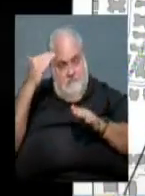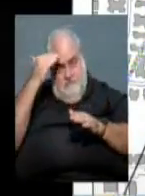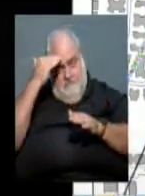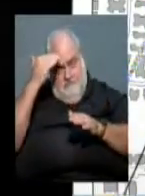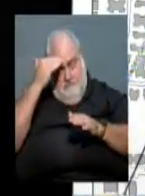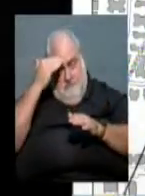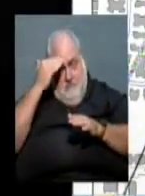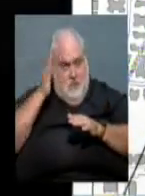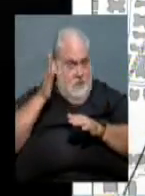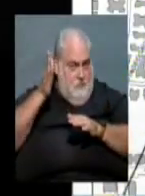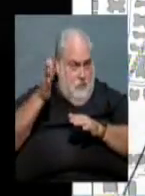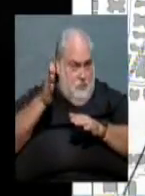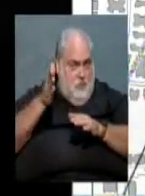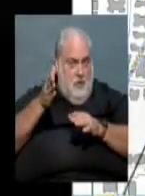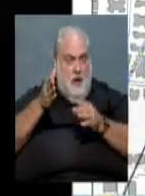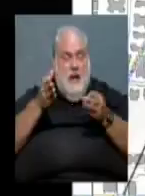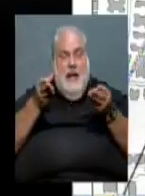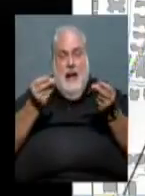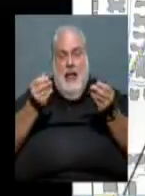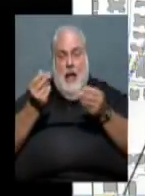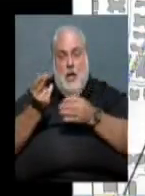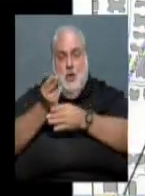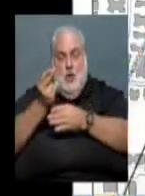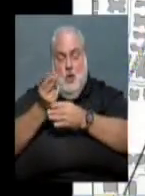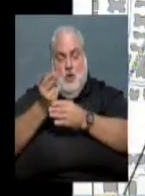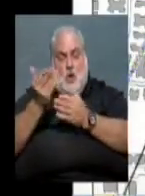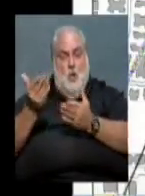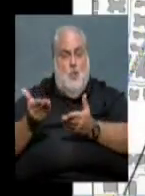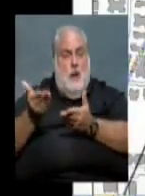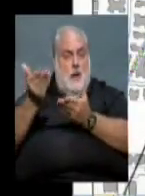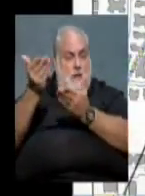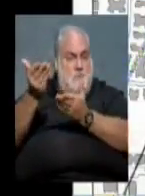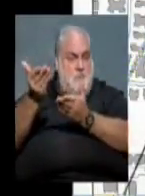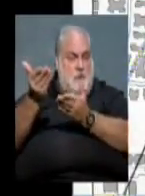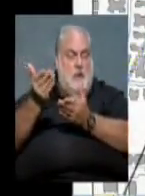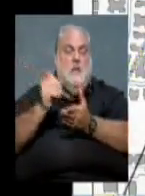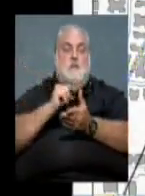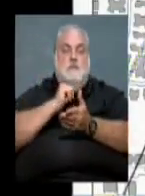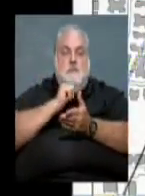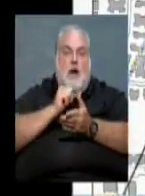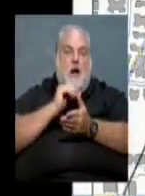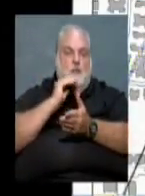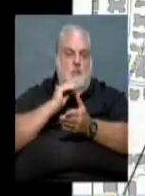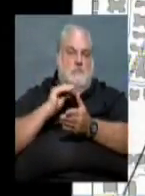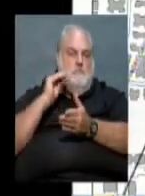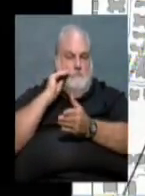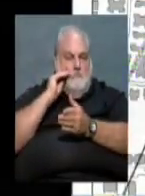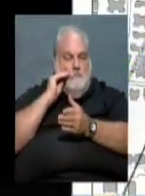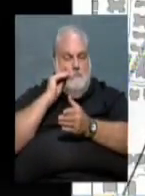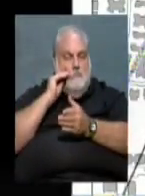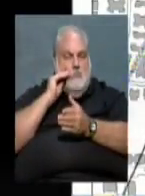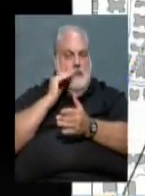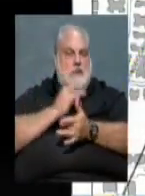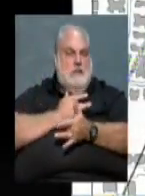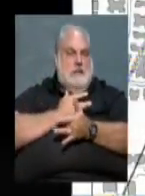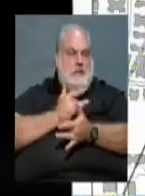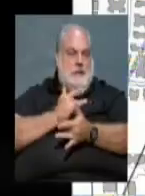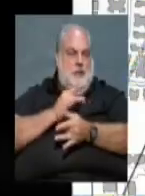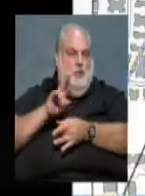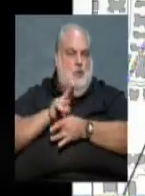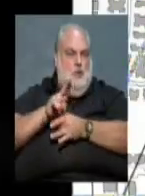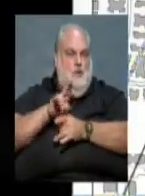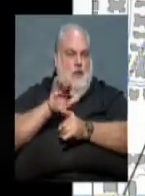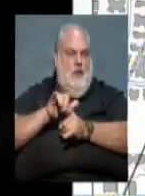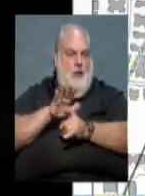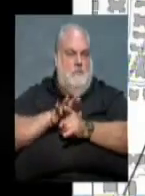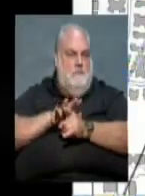future land use plan recommends a non-residential pattern along this section of